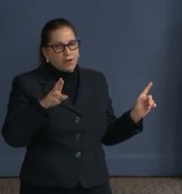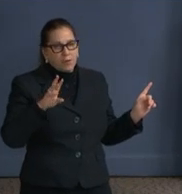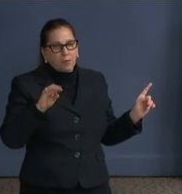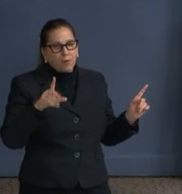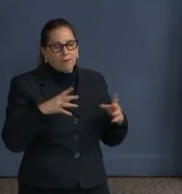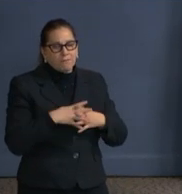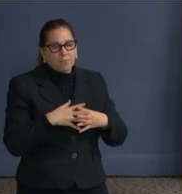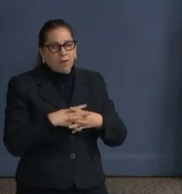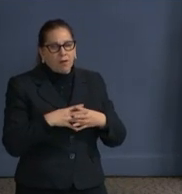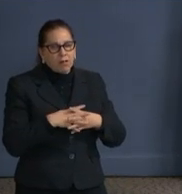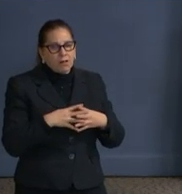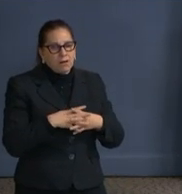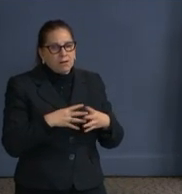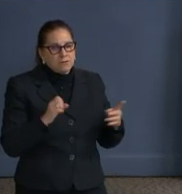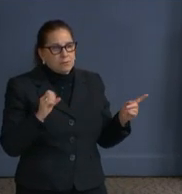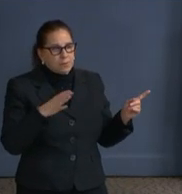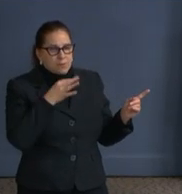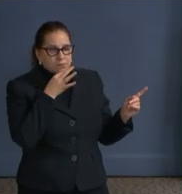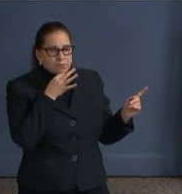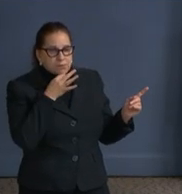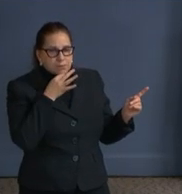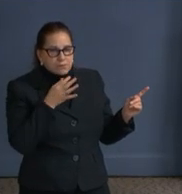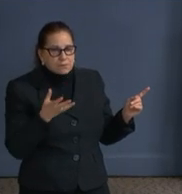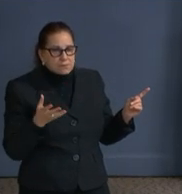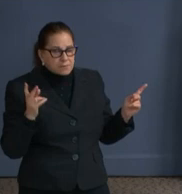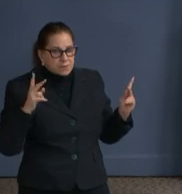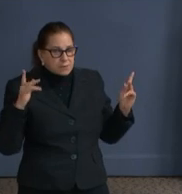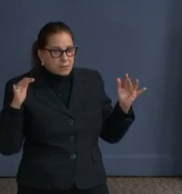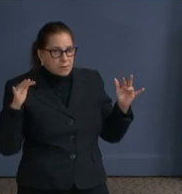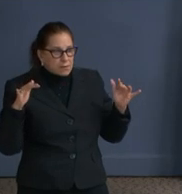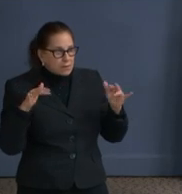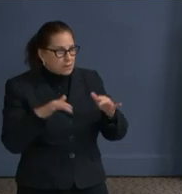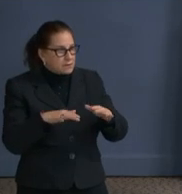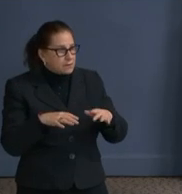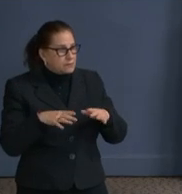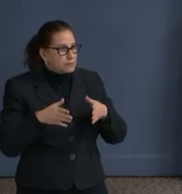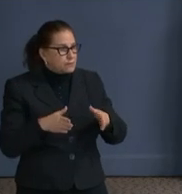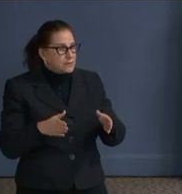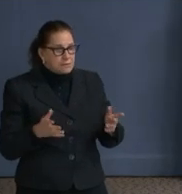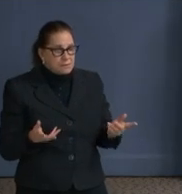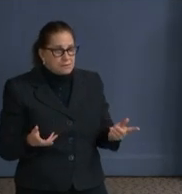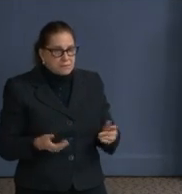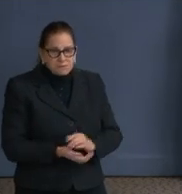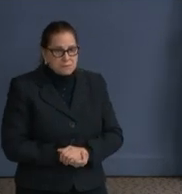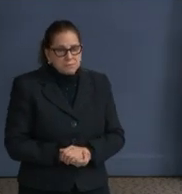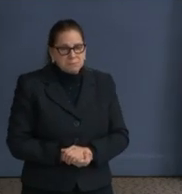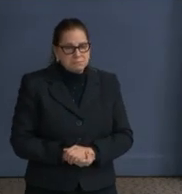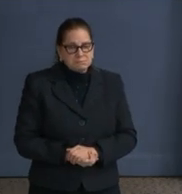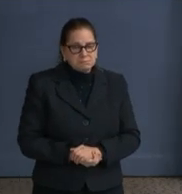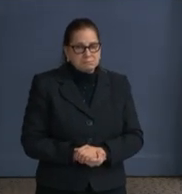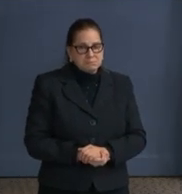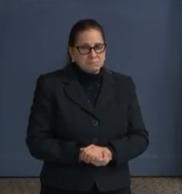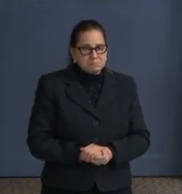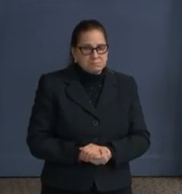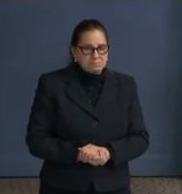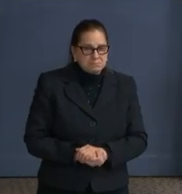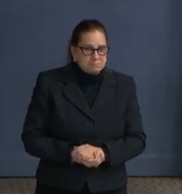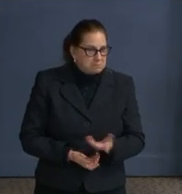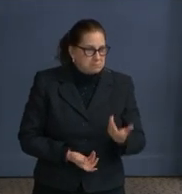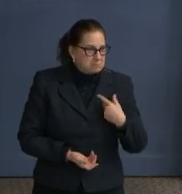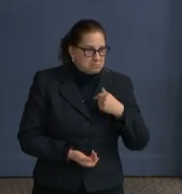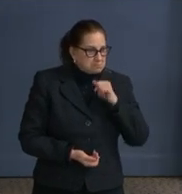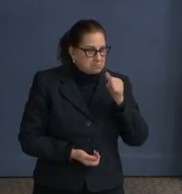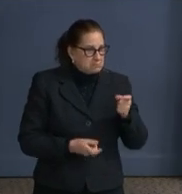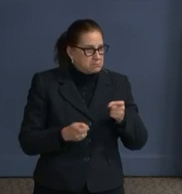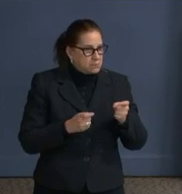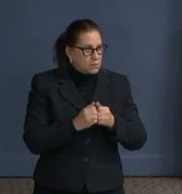measures to deal with crowds that could gather for the Super Bowl? Our current guidelines would deal with anything like that. Okay. May